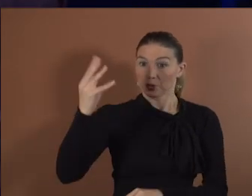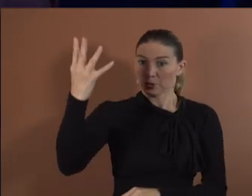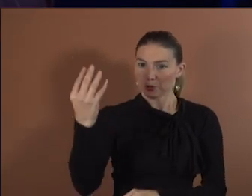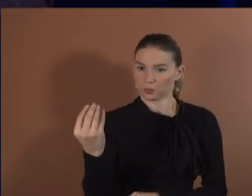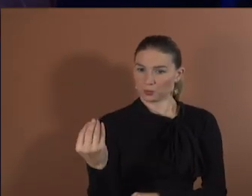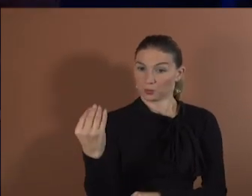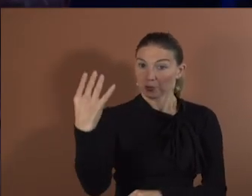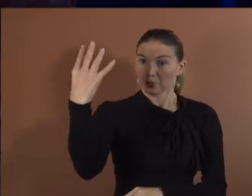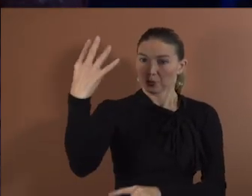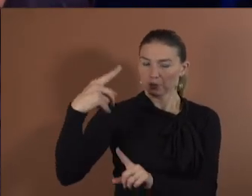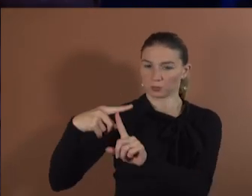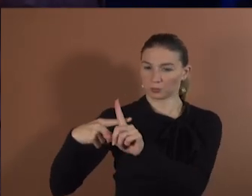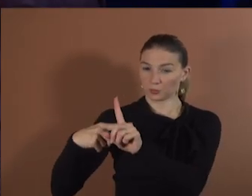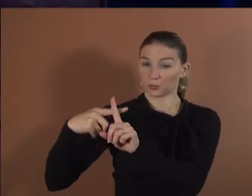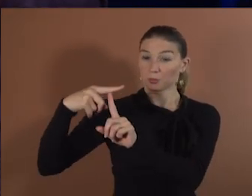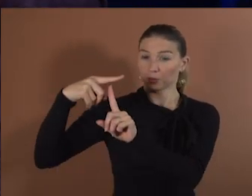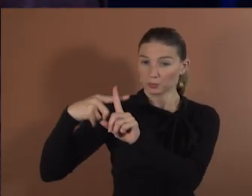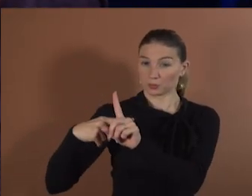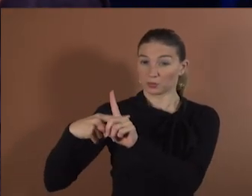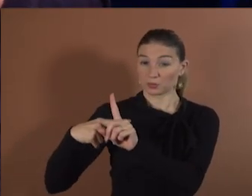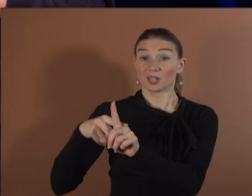the essence of neurofeedback training.